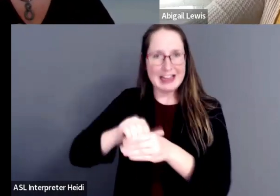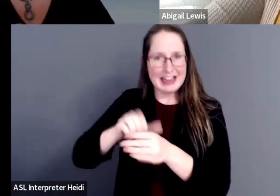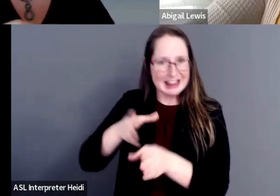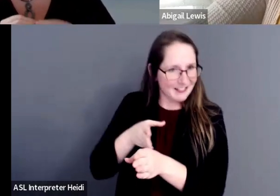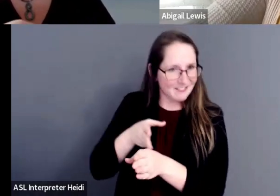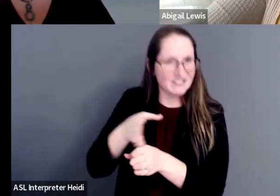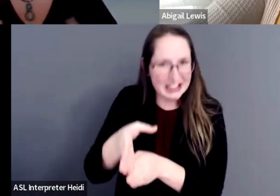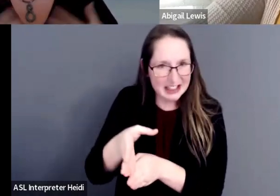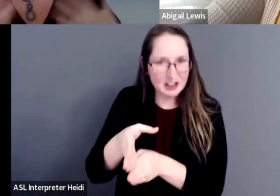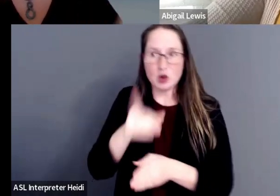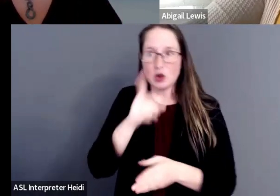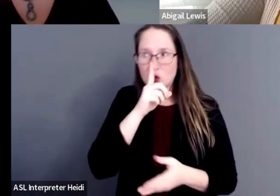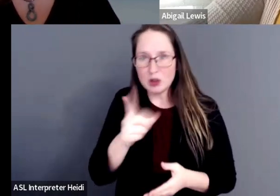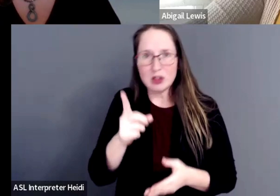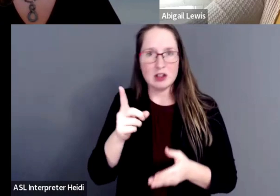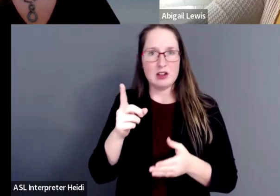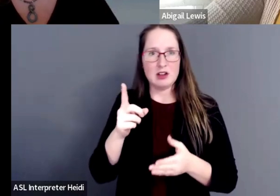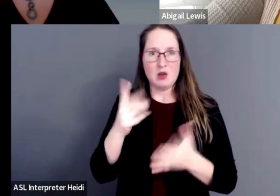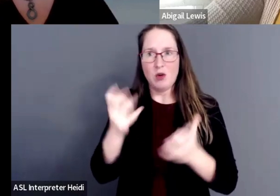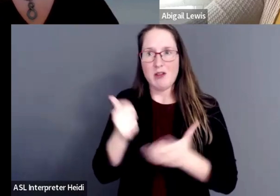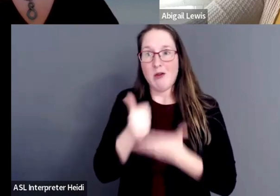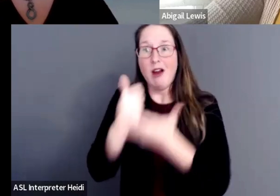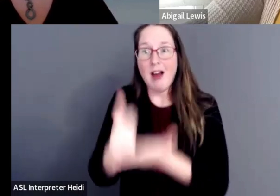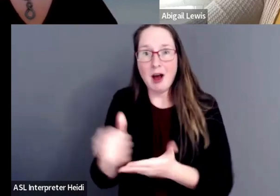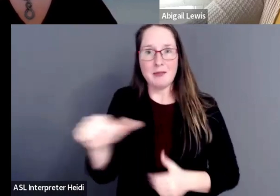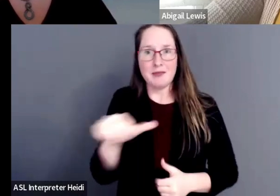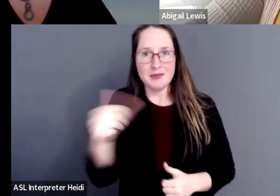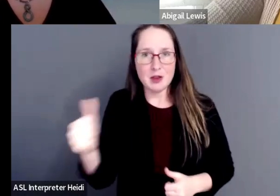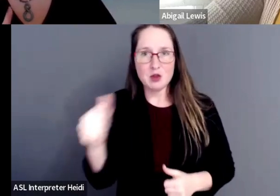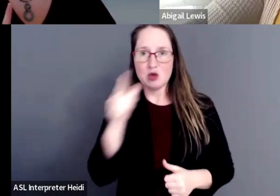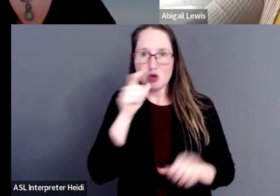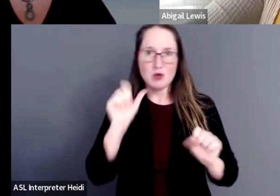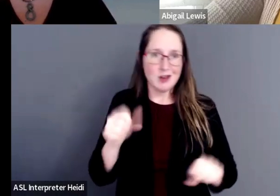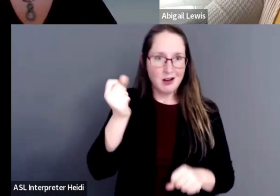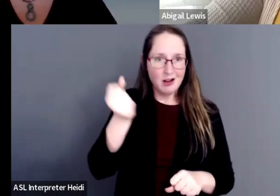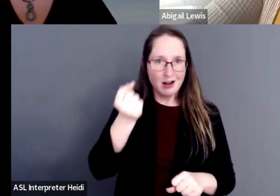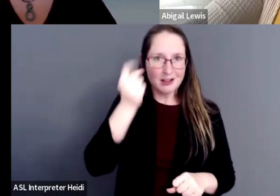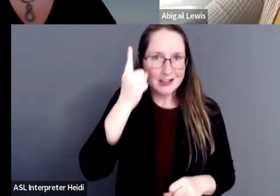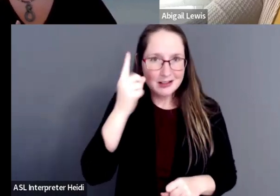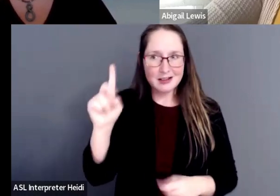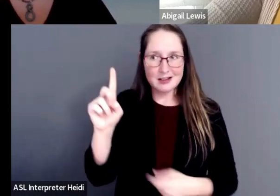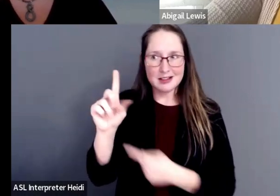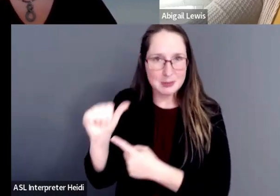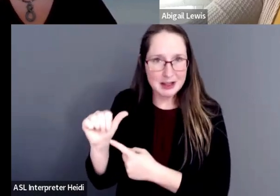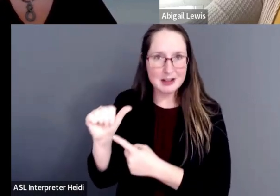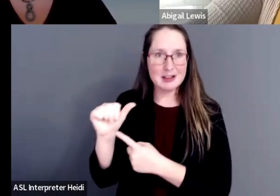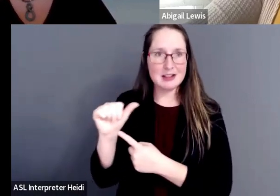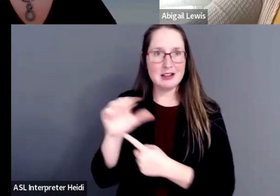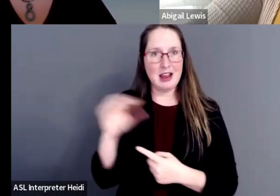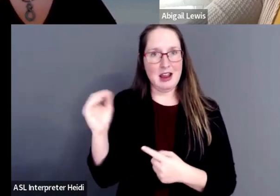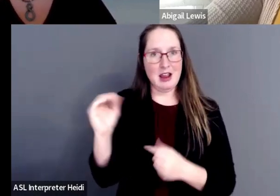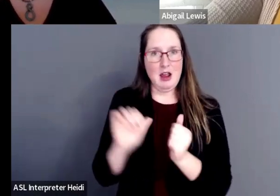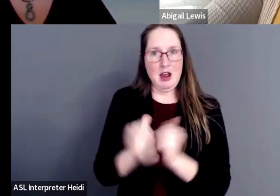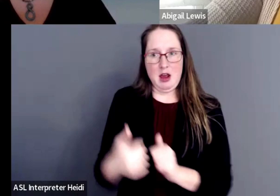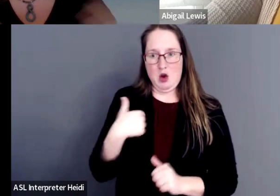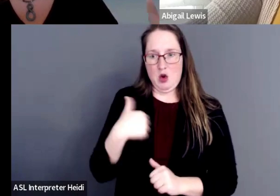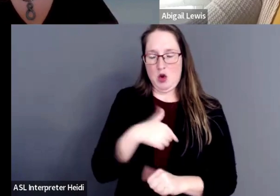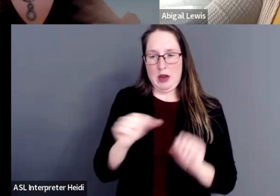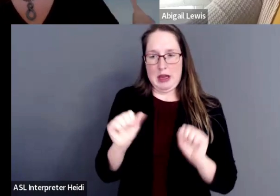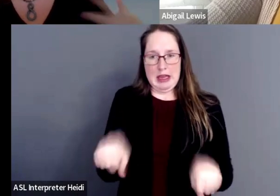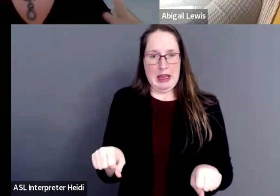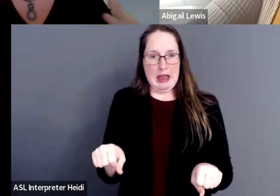really need to help others to understand disabilities and how we can